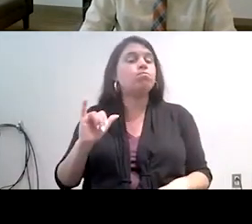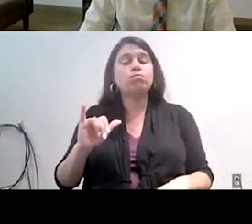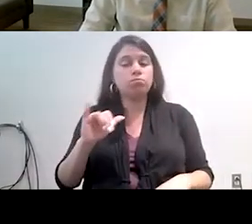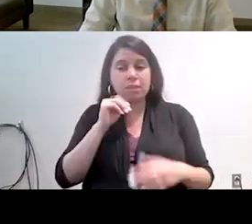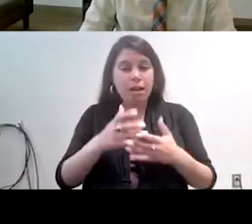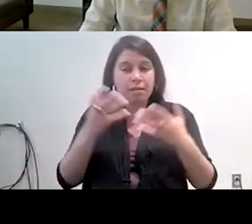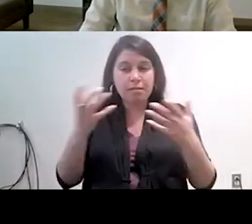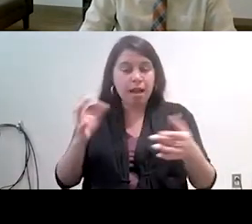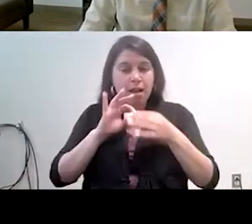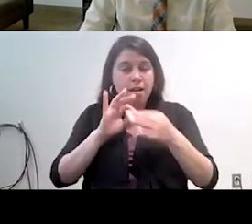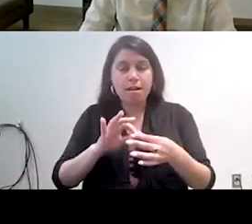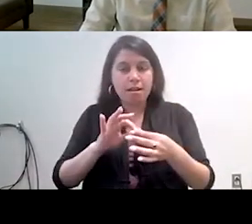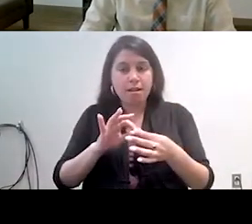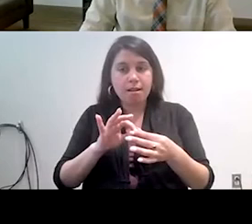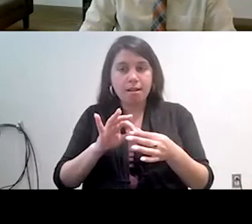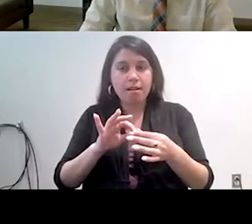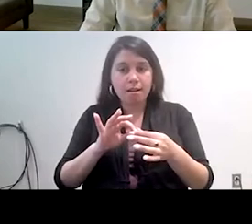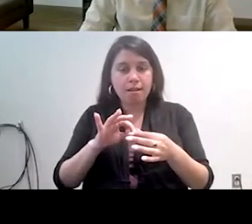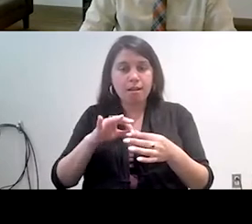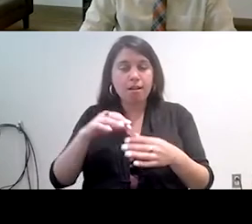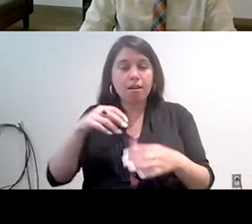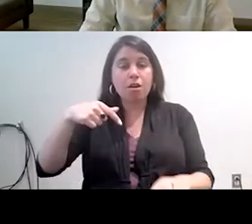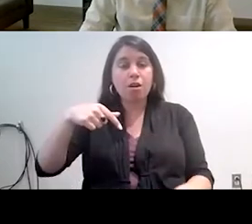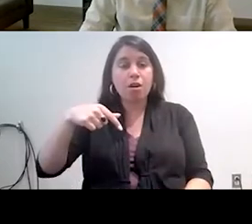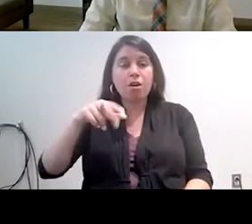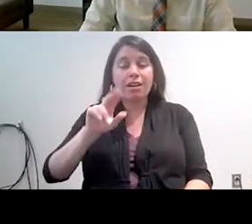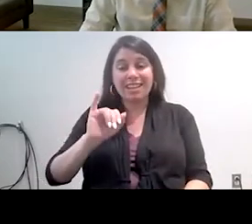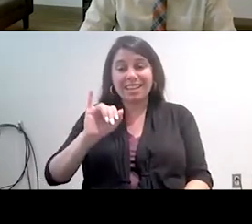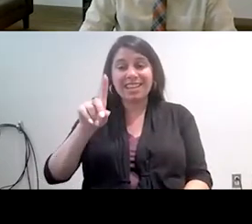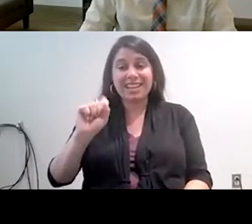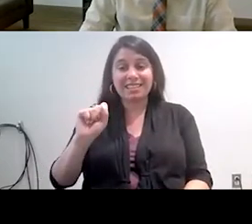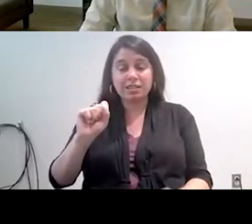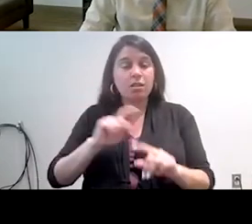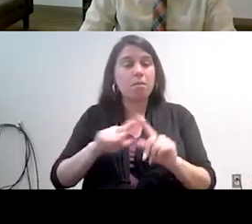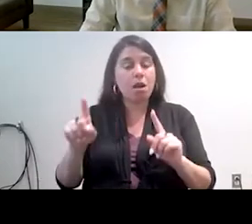with the, on the, on the quids, but we found, we saw some movement